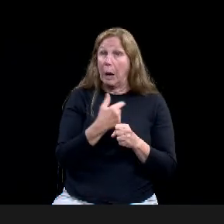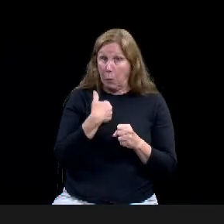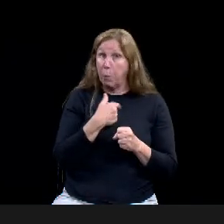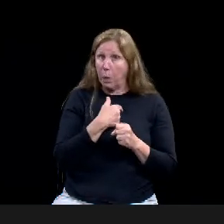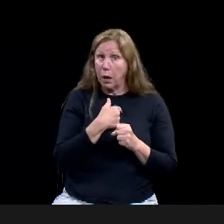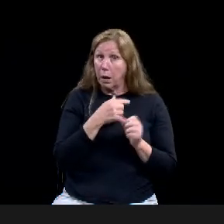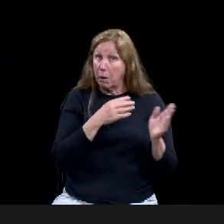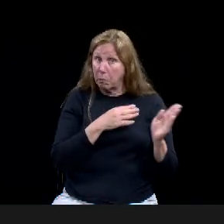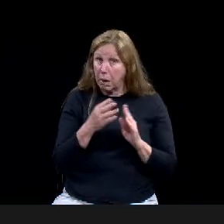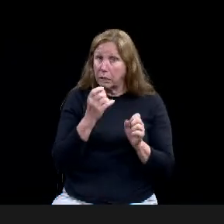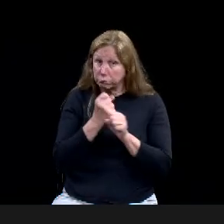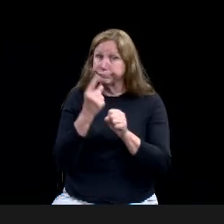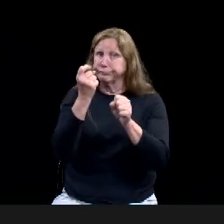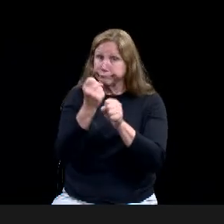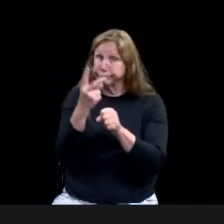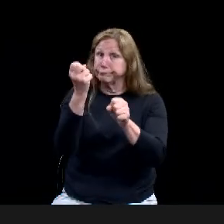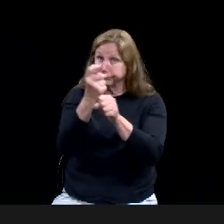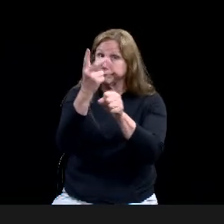or hope.